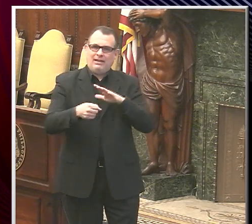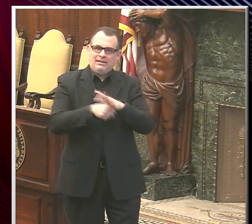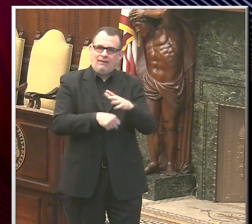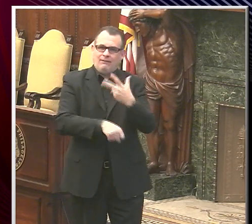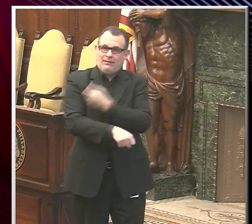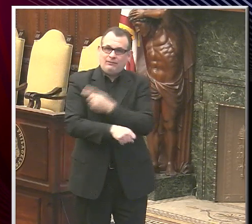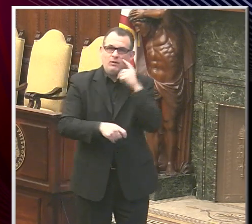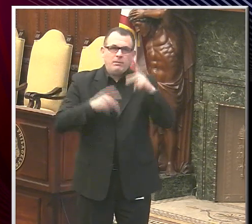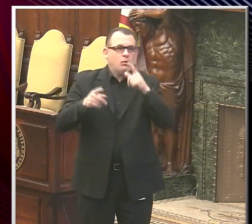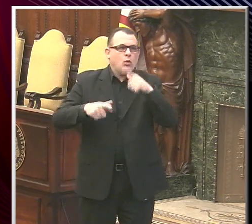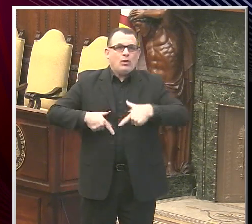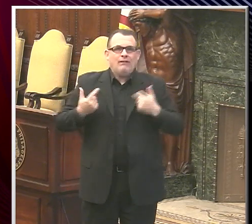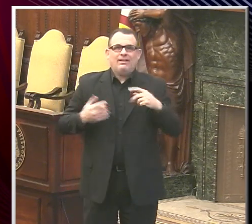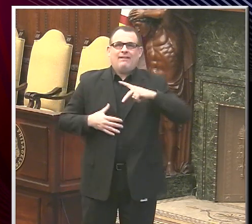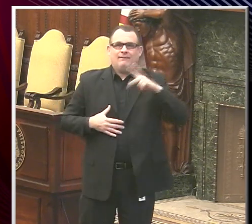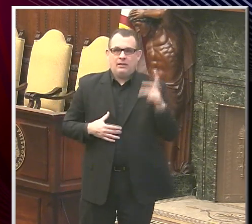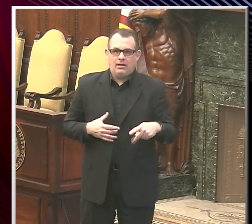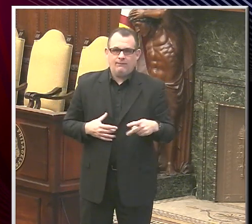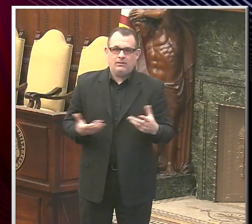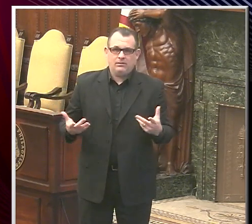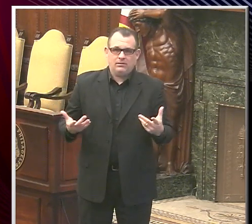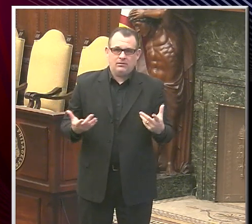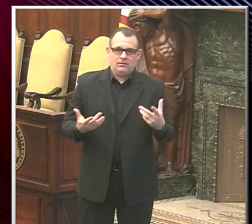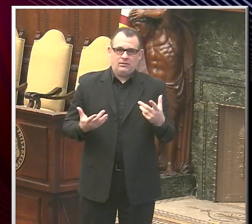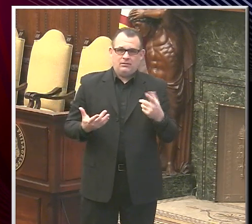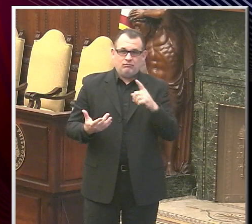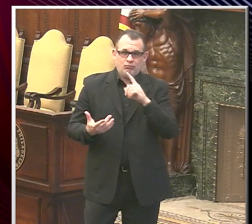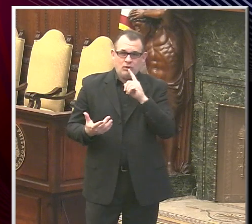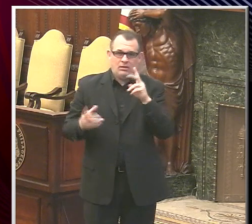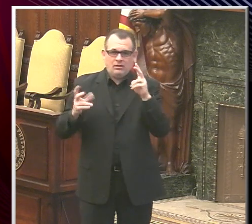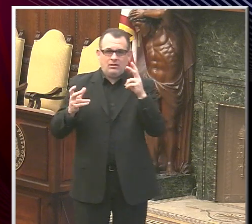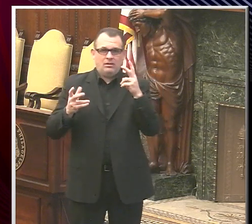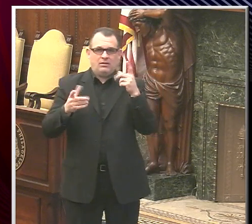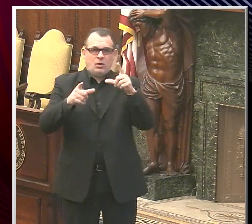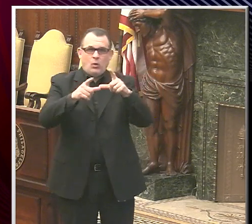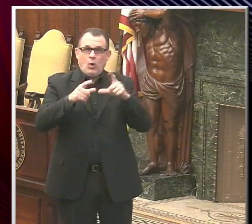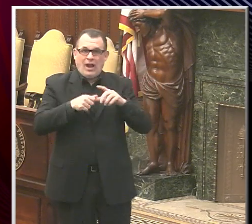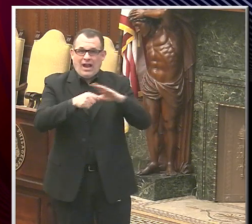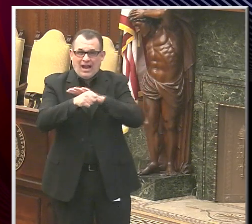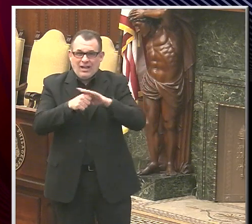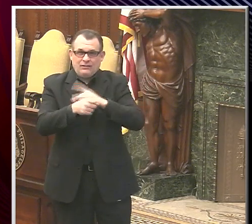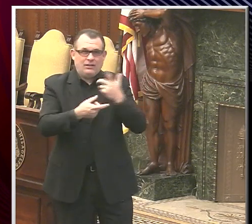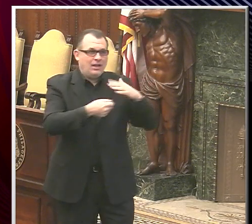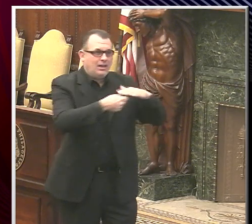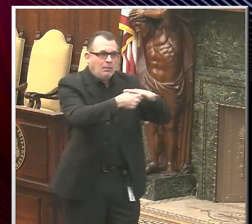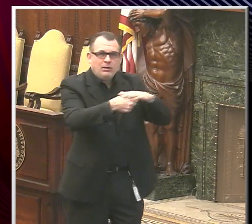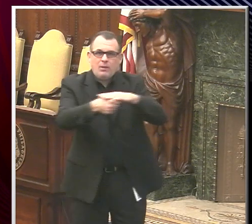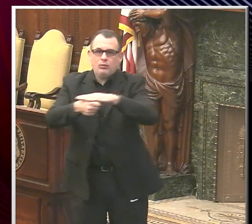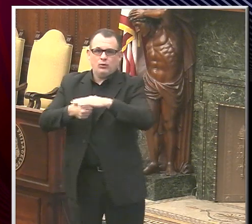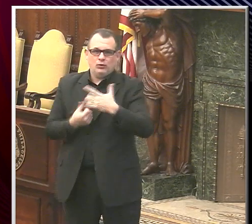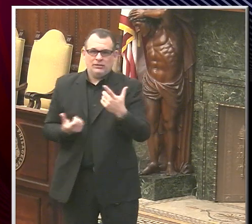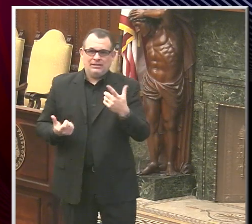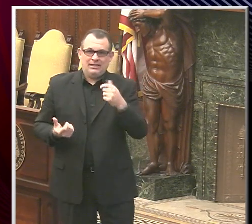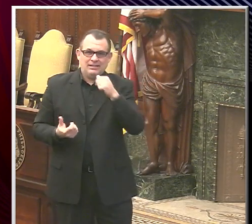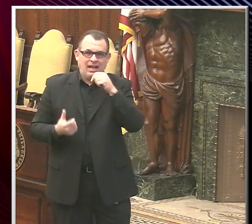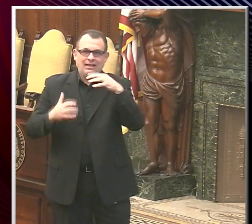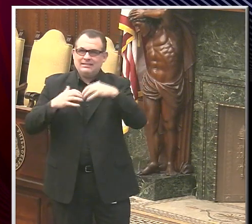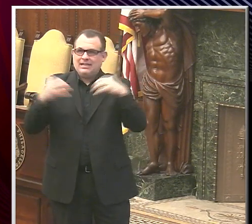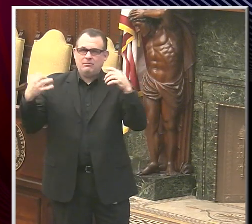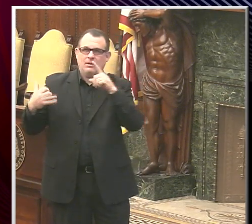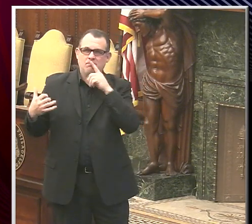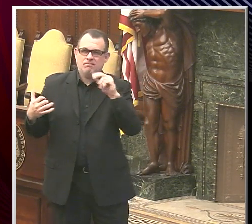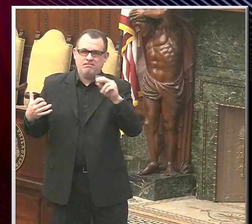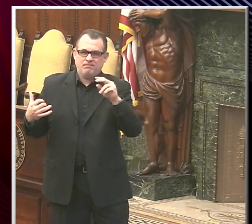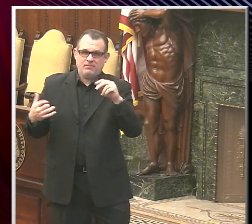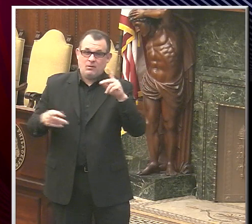So having something that's more essentially located to people who are in Philadelphia neighborhoods and the stadiums and accessible to people who don't have cars,